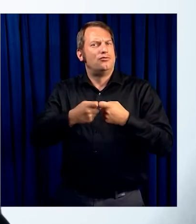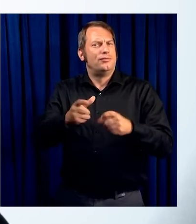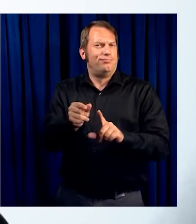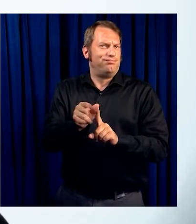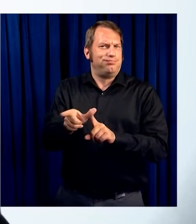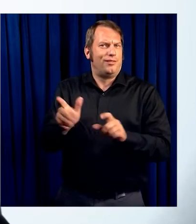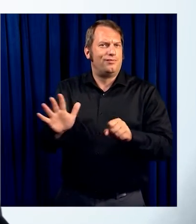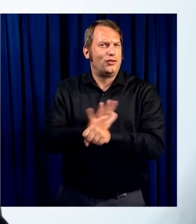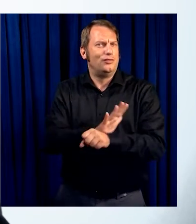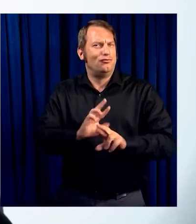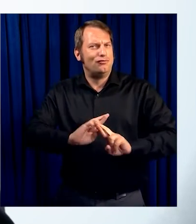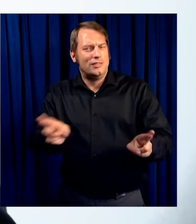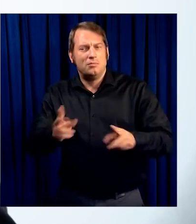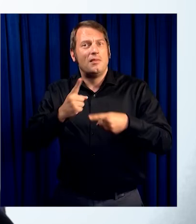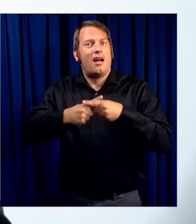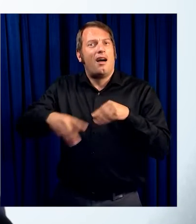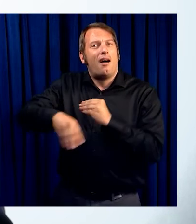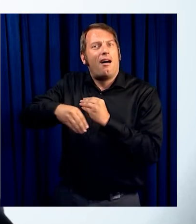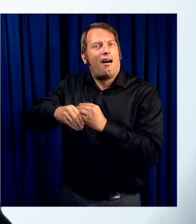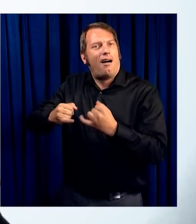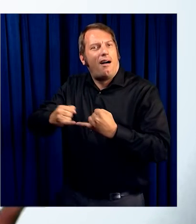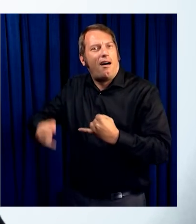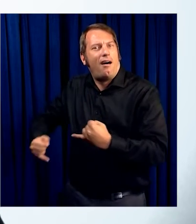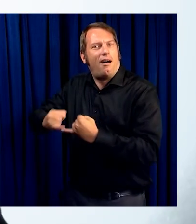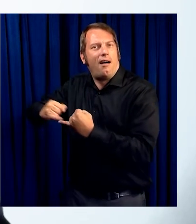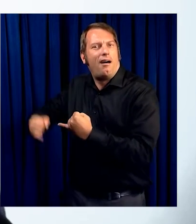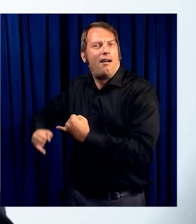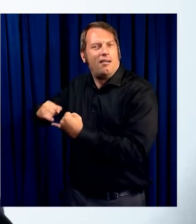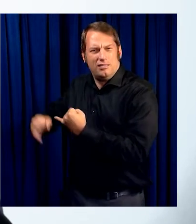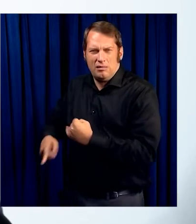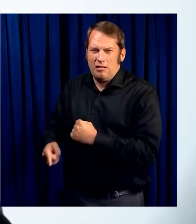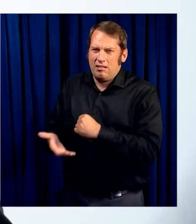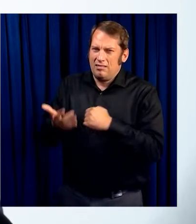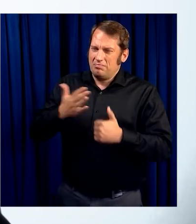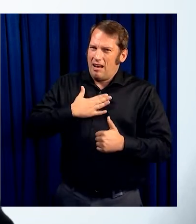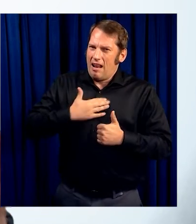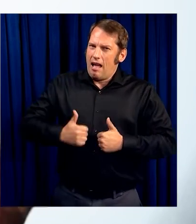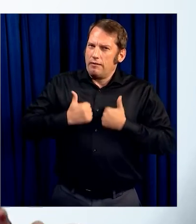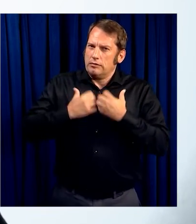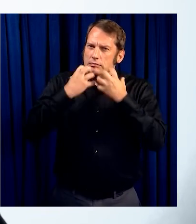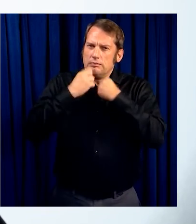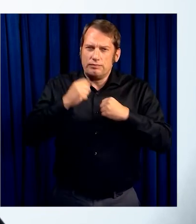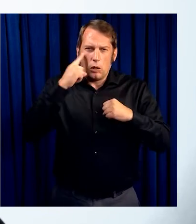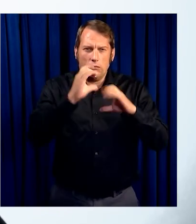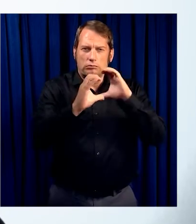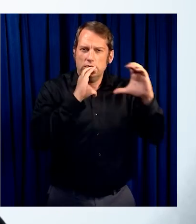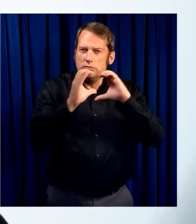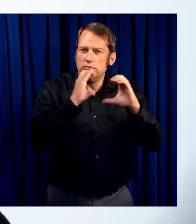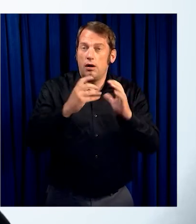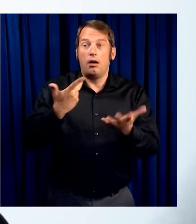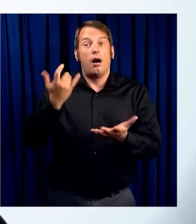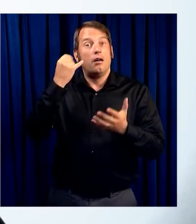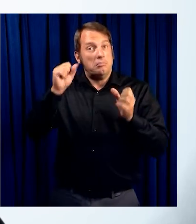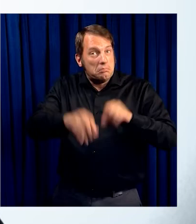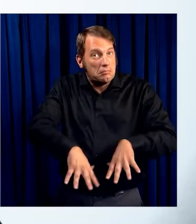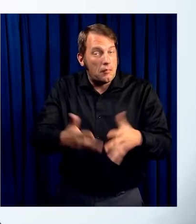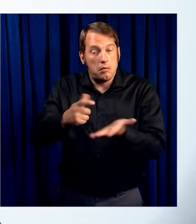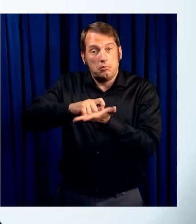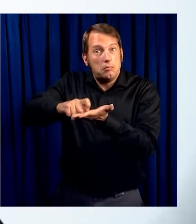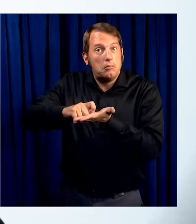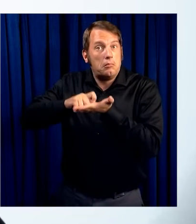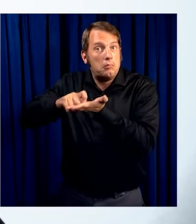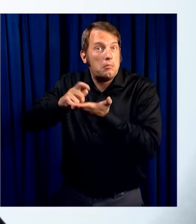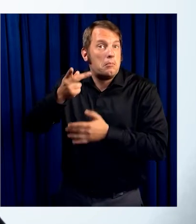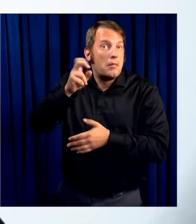for communication. It also includes a notebook with pens just in case I'm separated from my cell phone